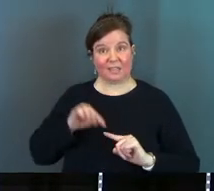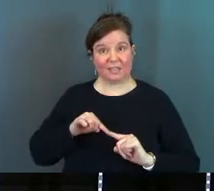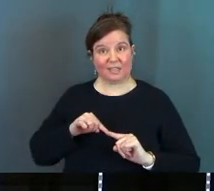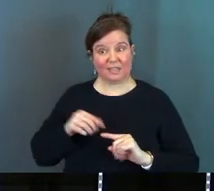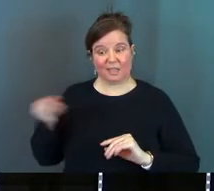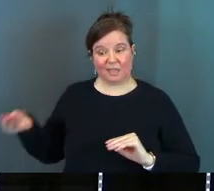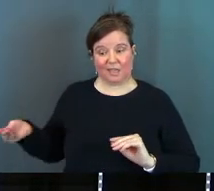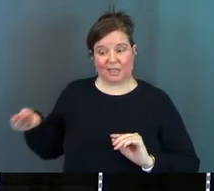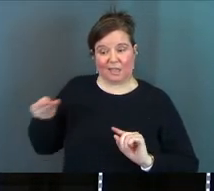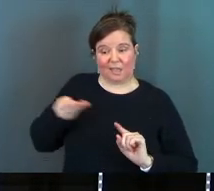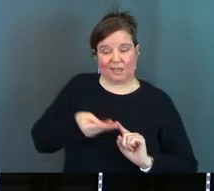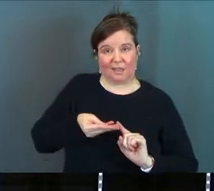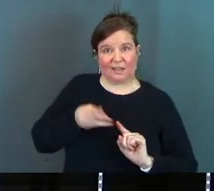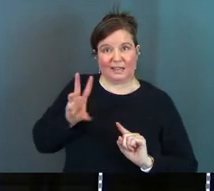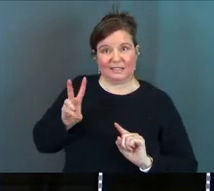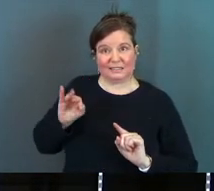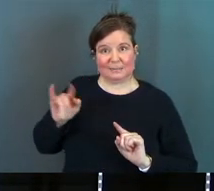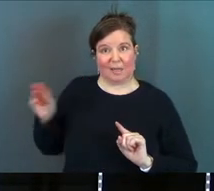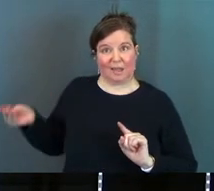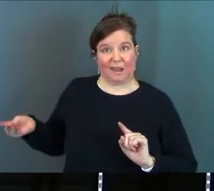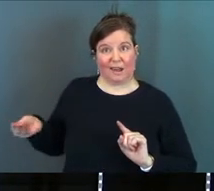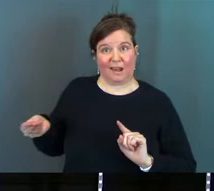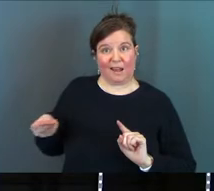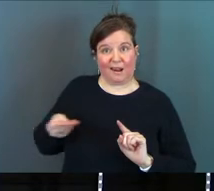handed down six miles away from them